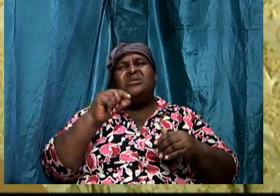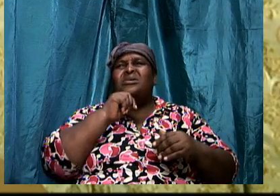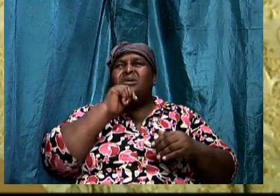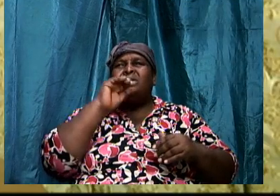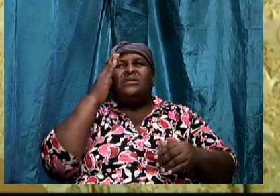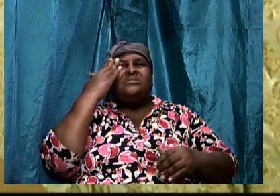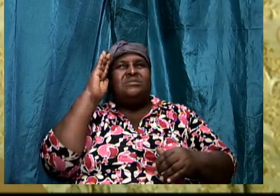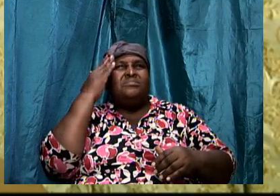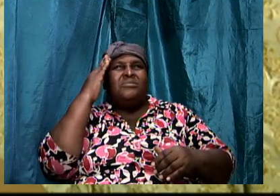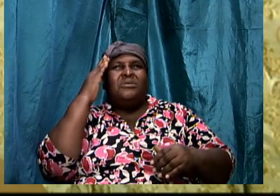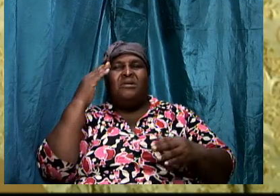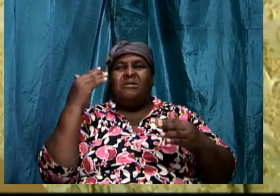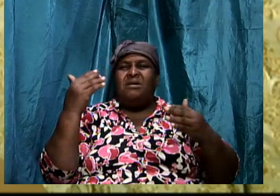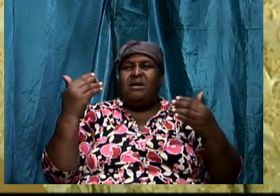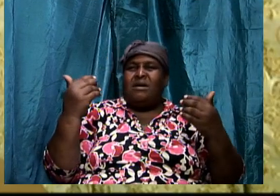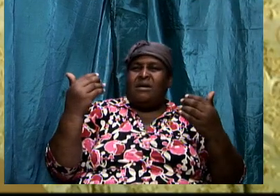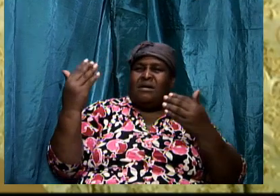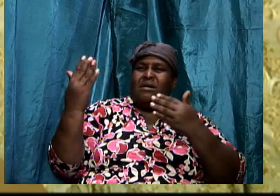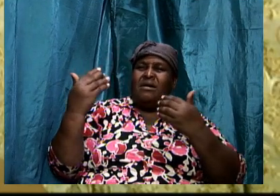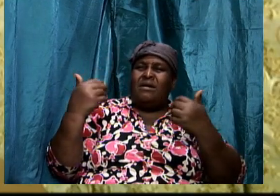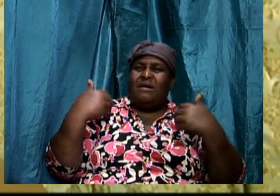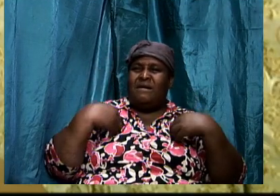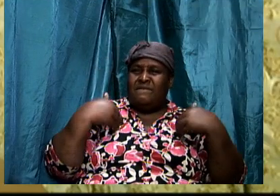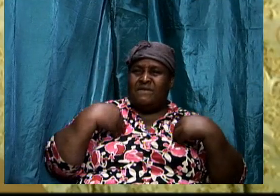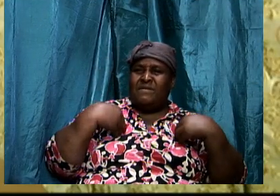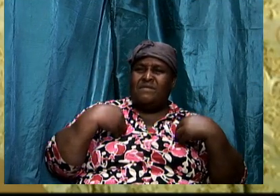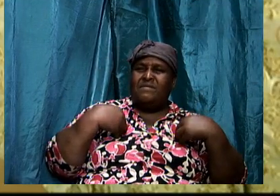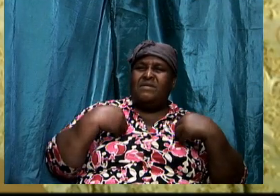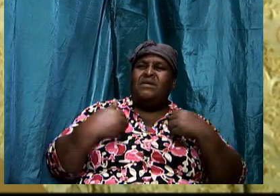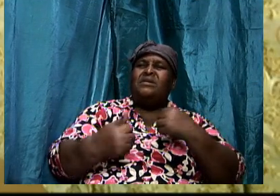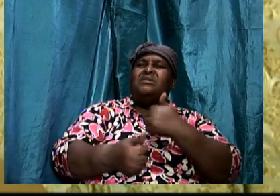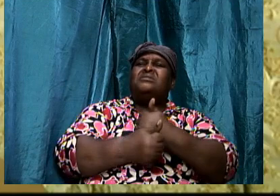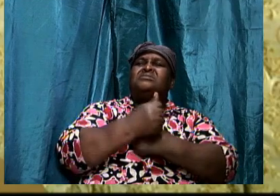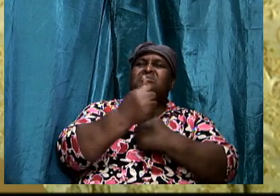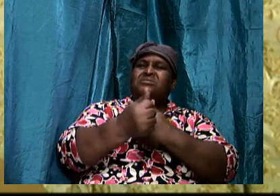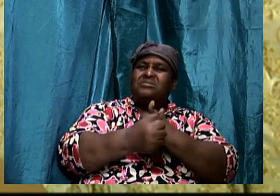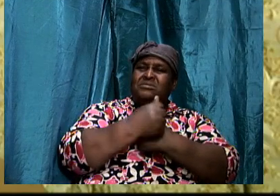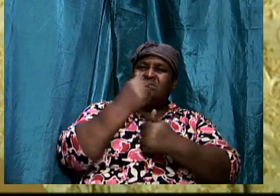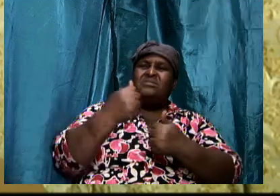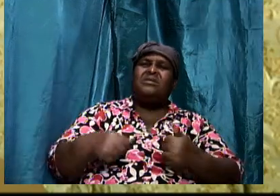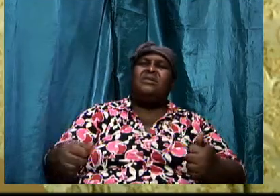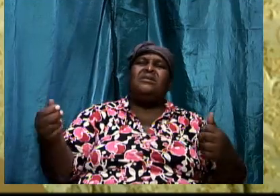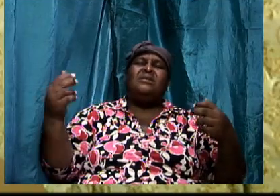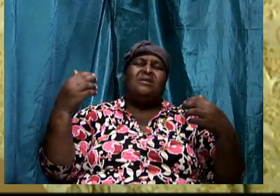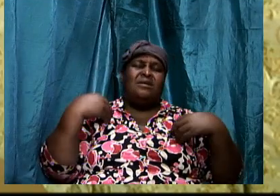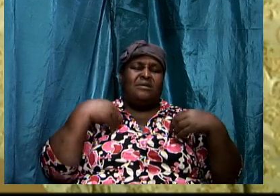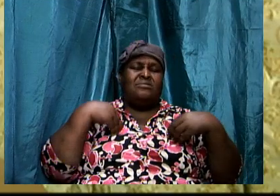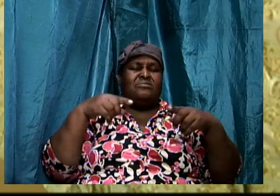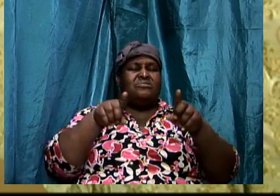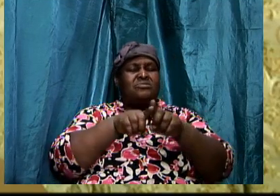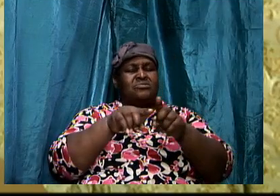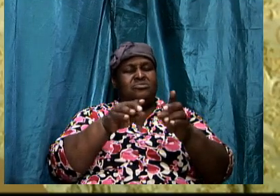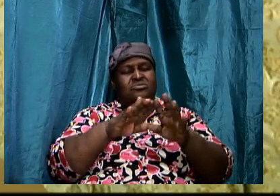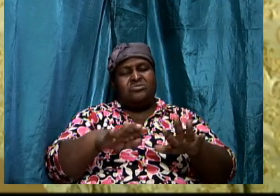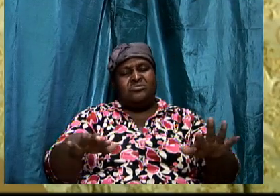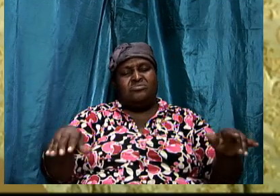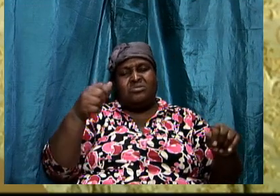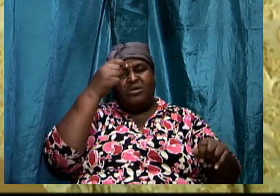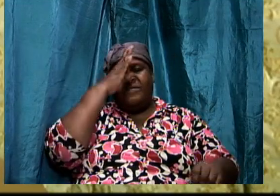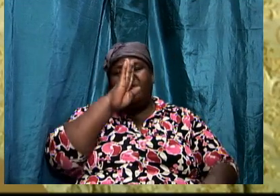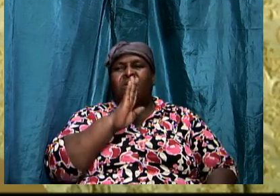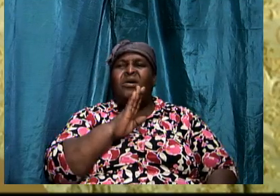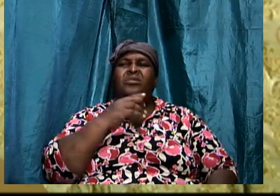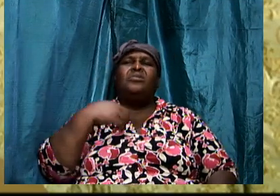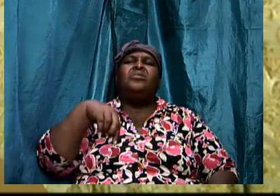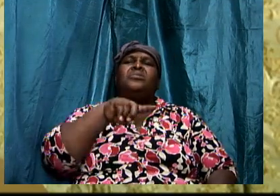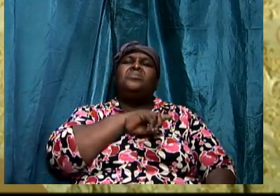or having the advantage as we know that as children of the Most High God, we are